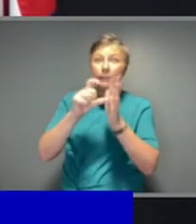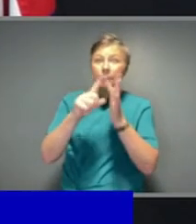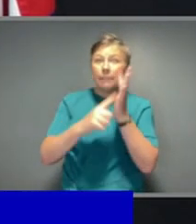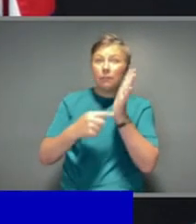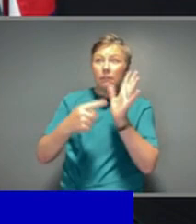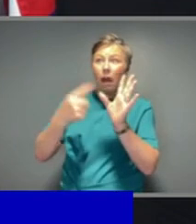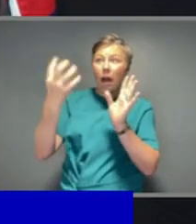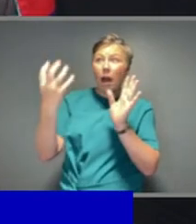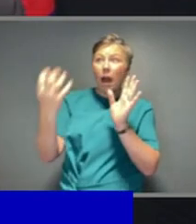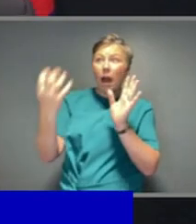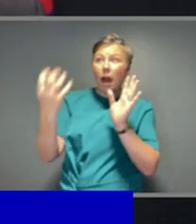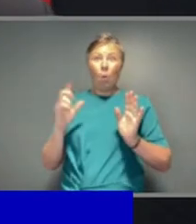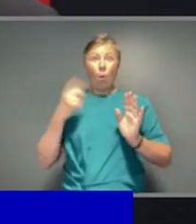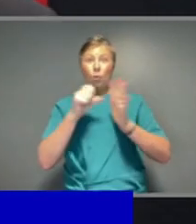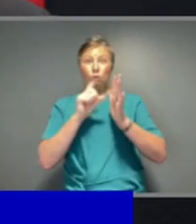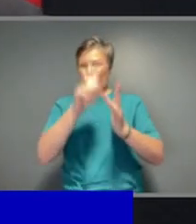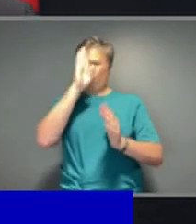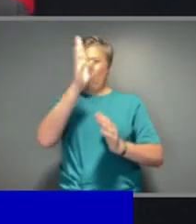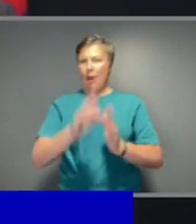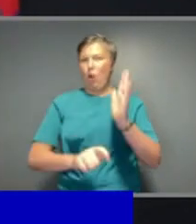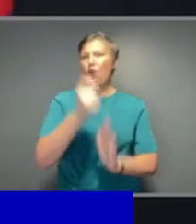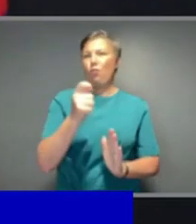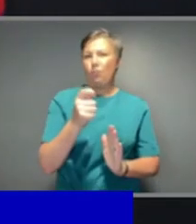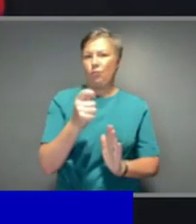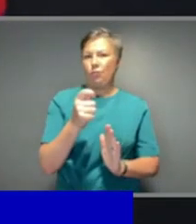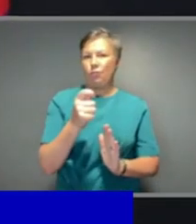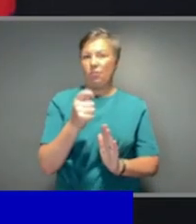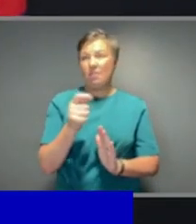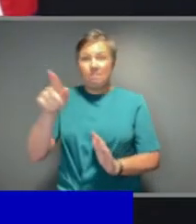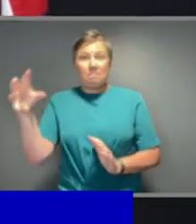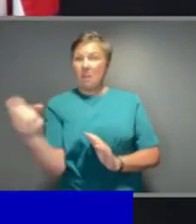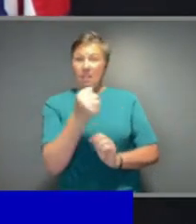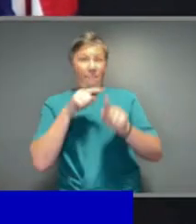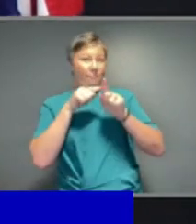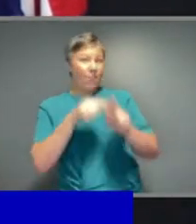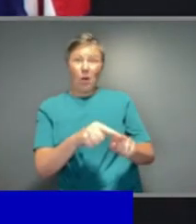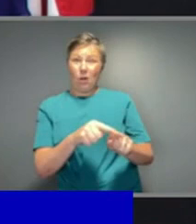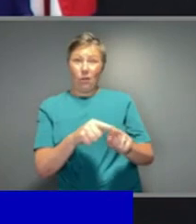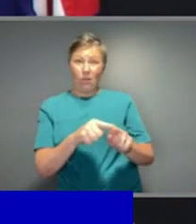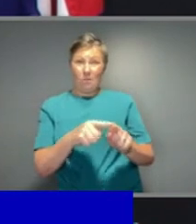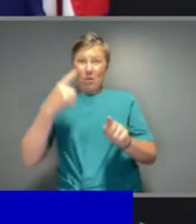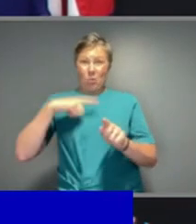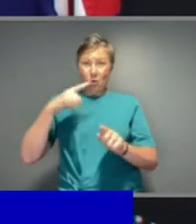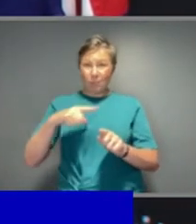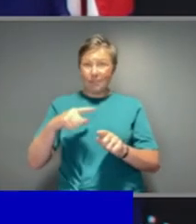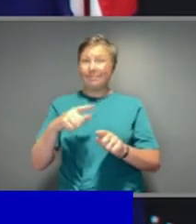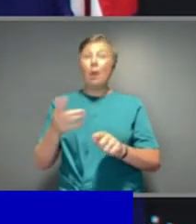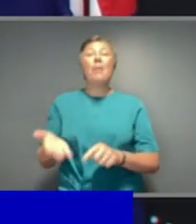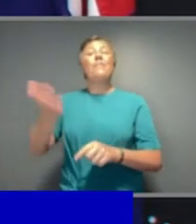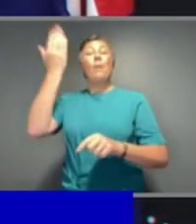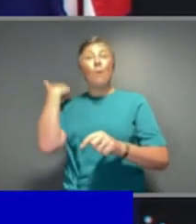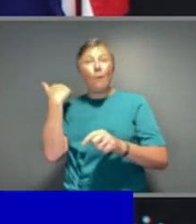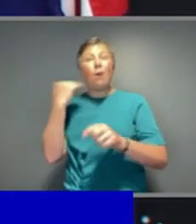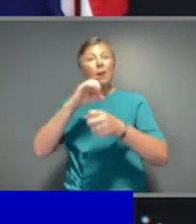When the circumstances change, you must change with them. Under the earlier strains of this virus, then those tools did